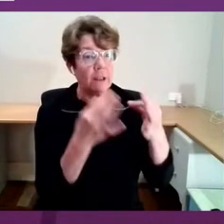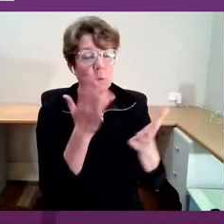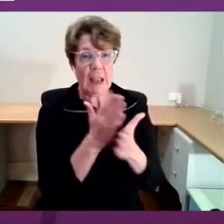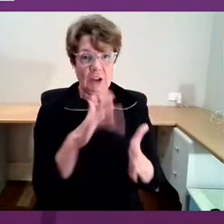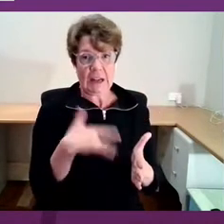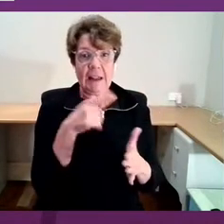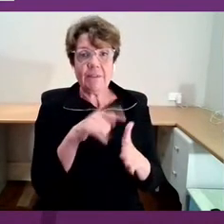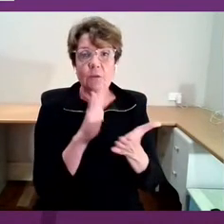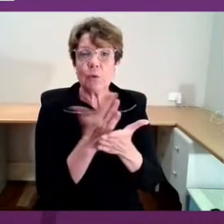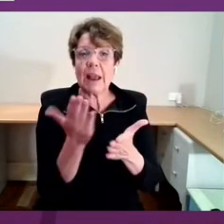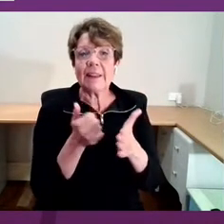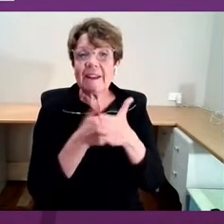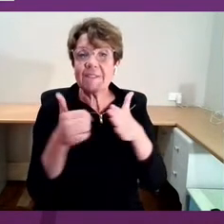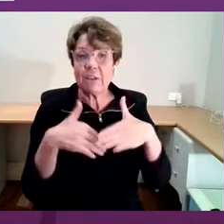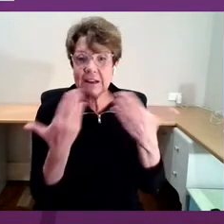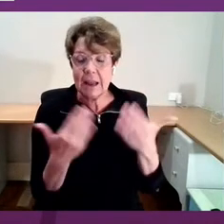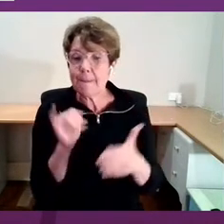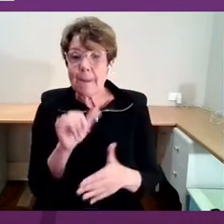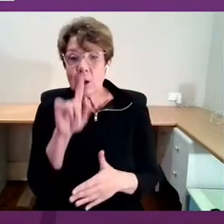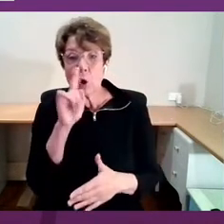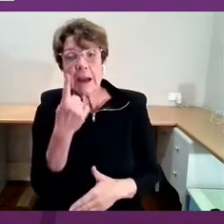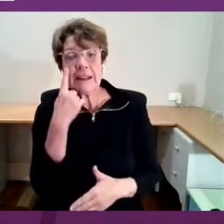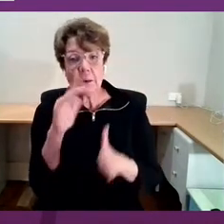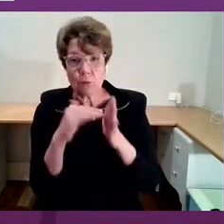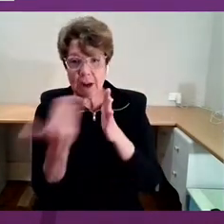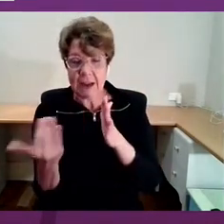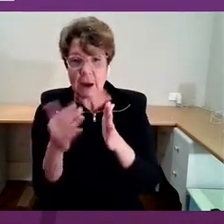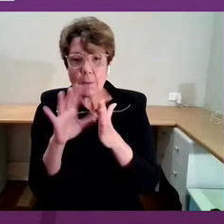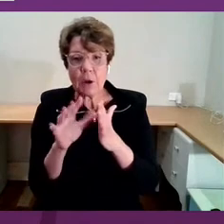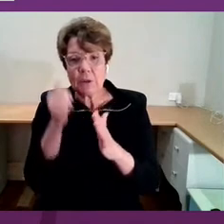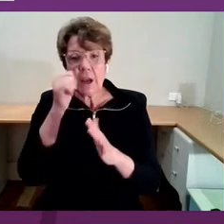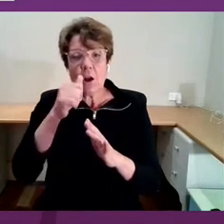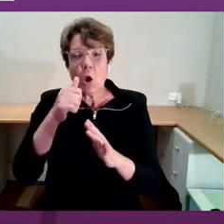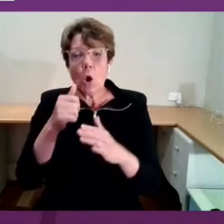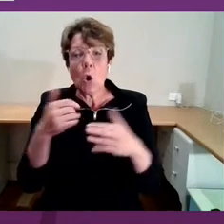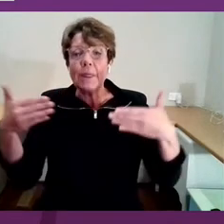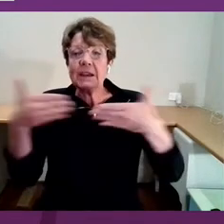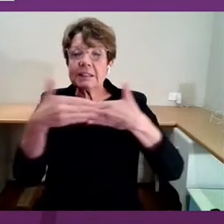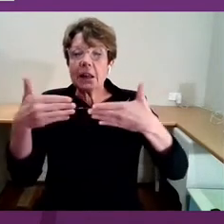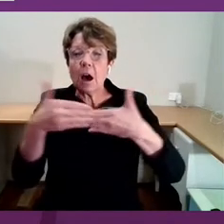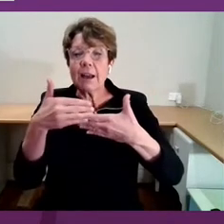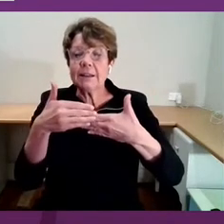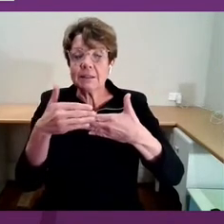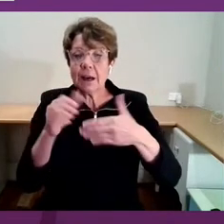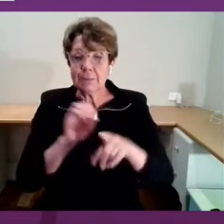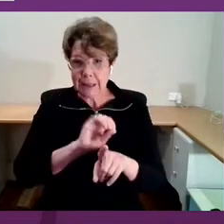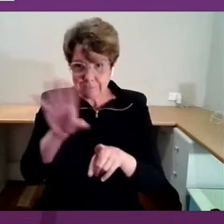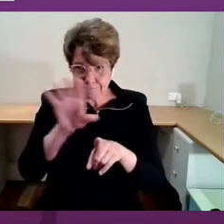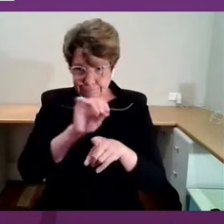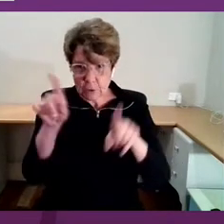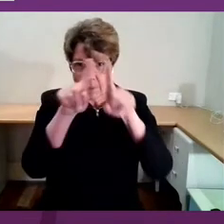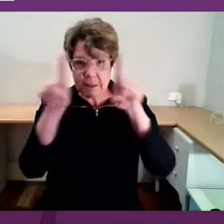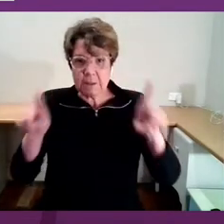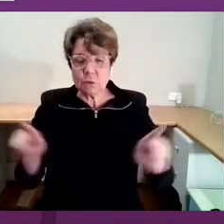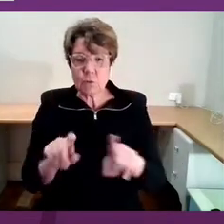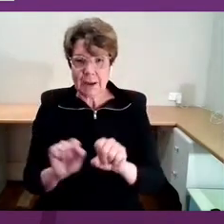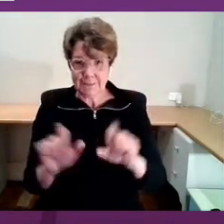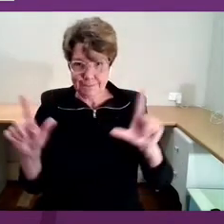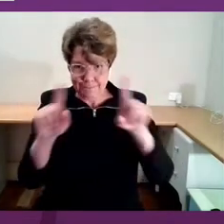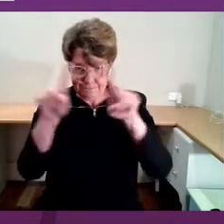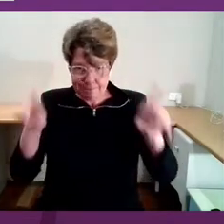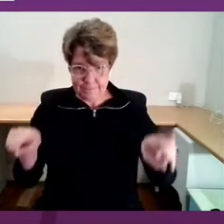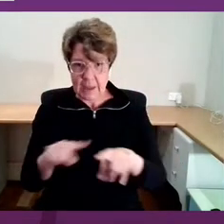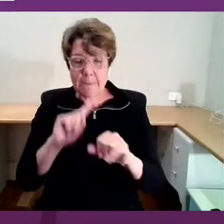And you probably can't see it now because I know the slides are up on the screen, but behind me is a piece of artwork and